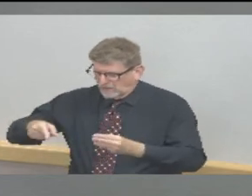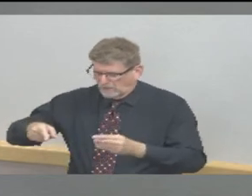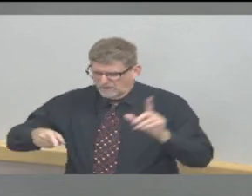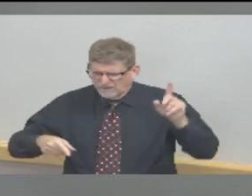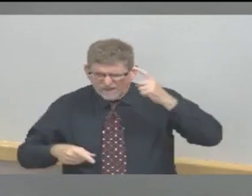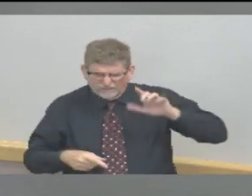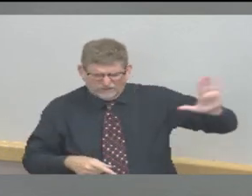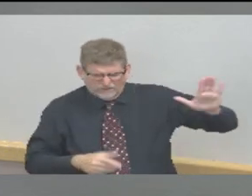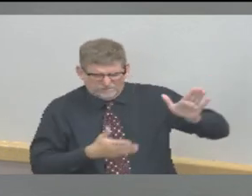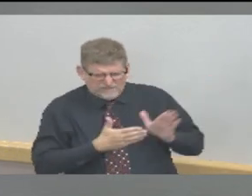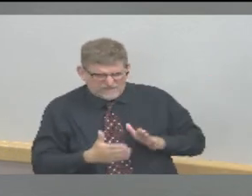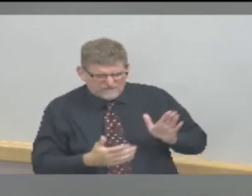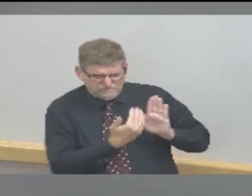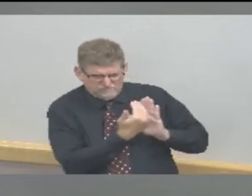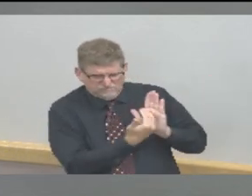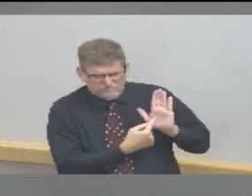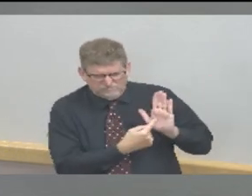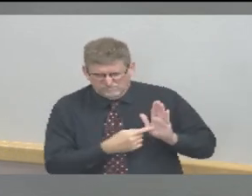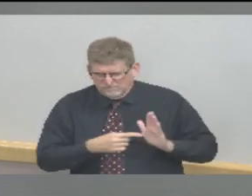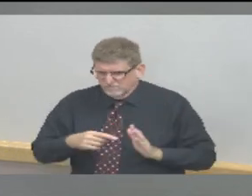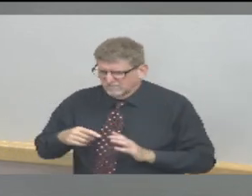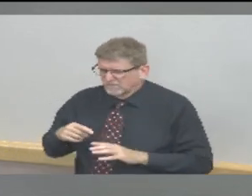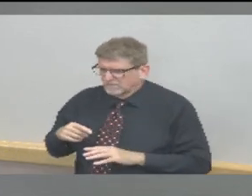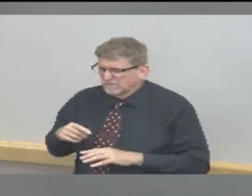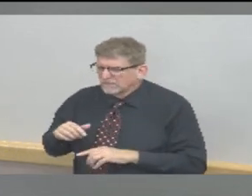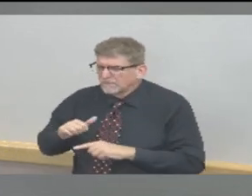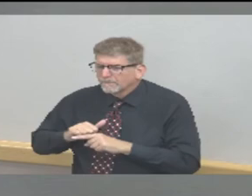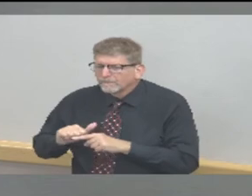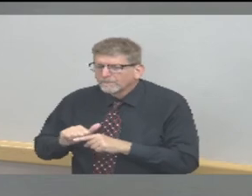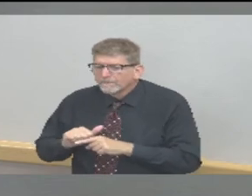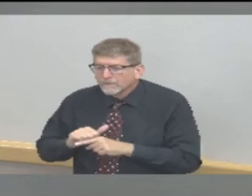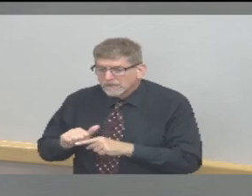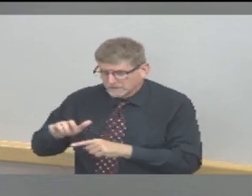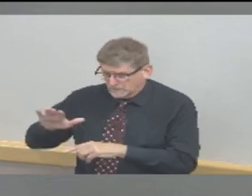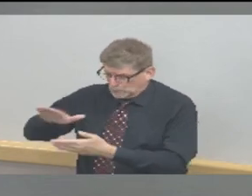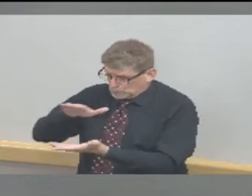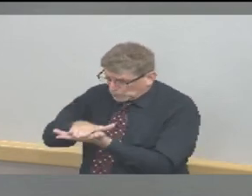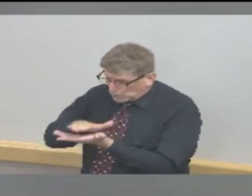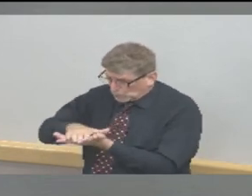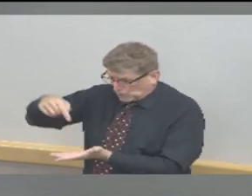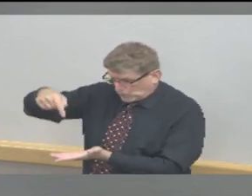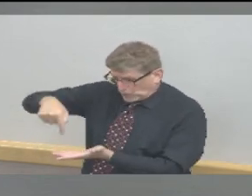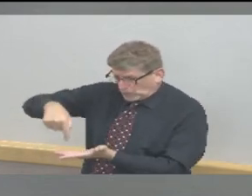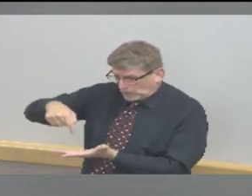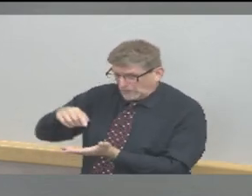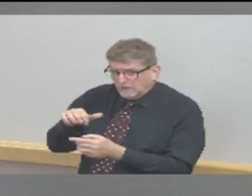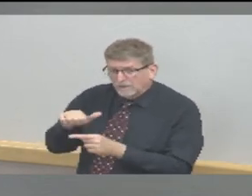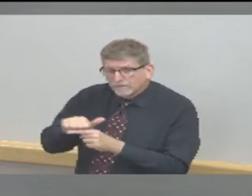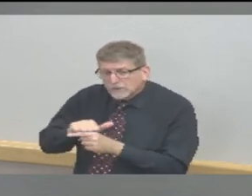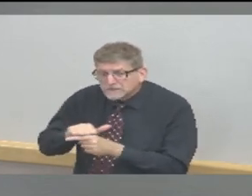be any sort of practices or games that take place on school grounds or school facilities.